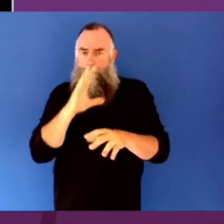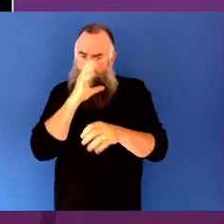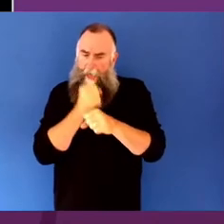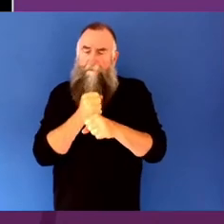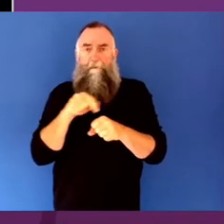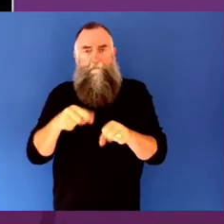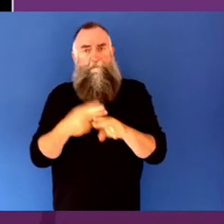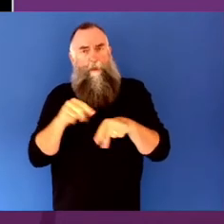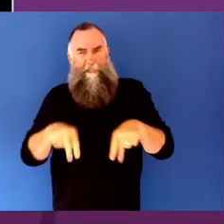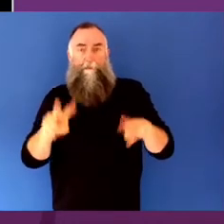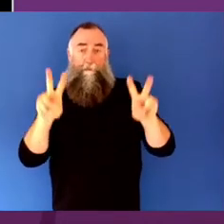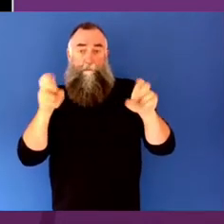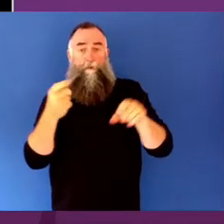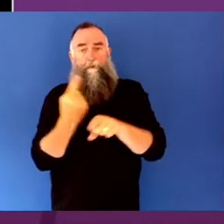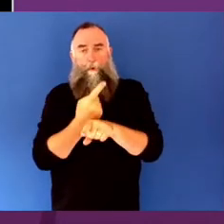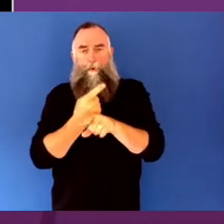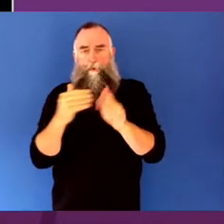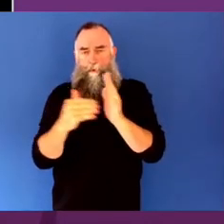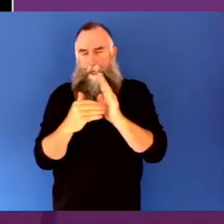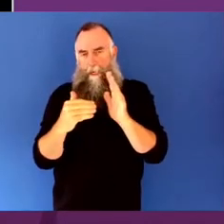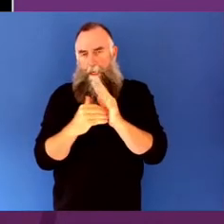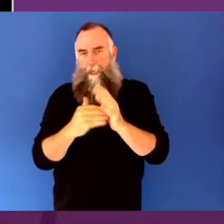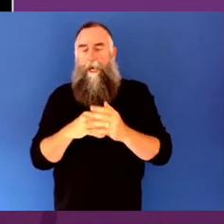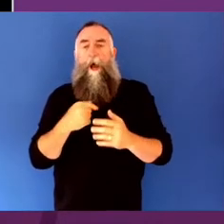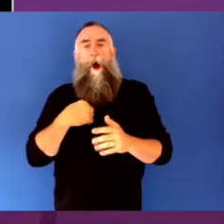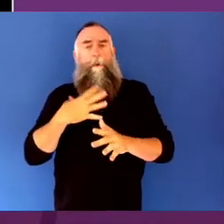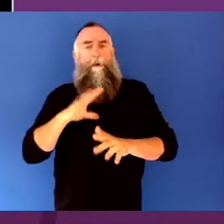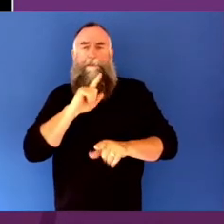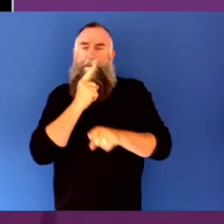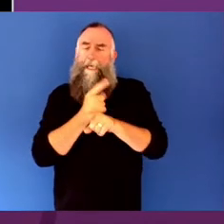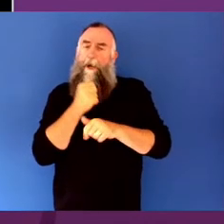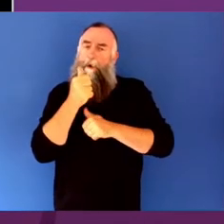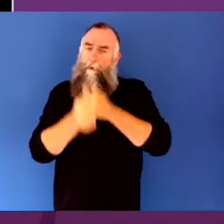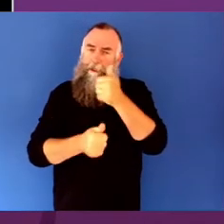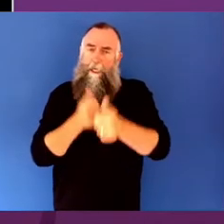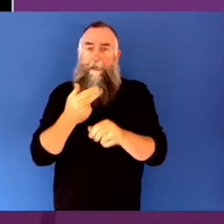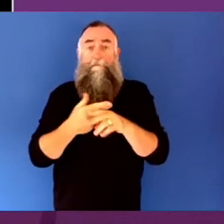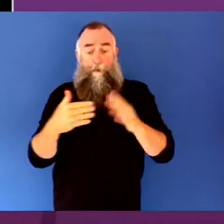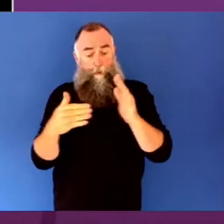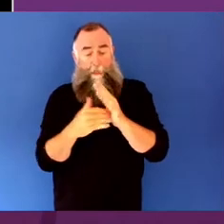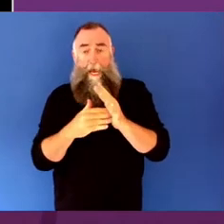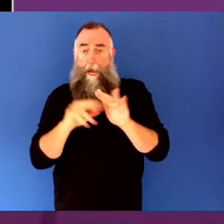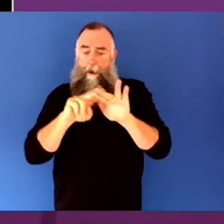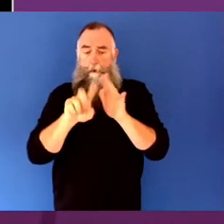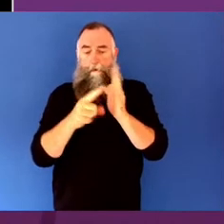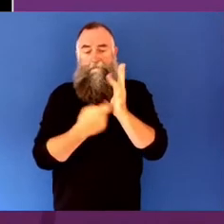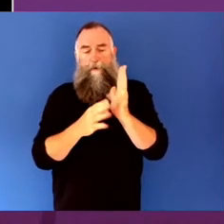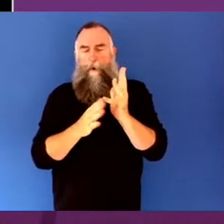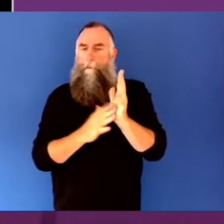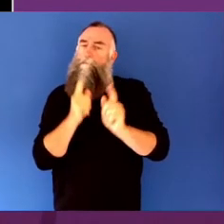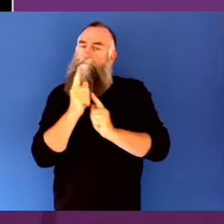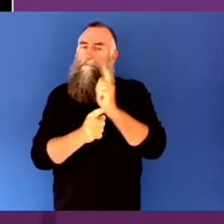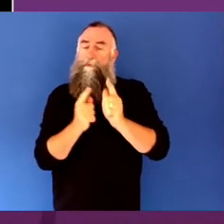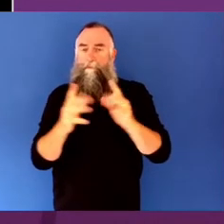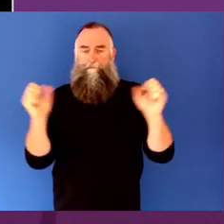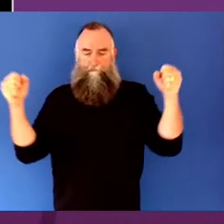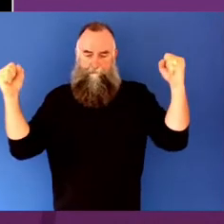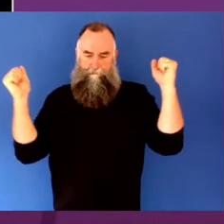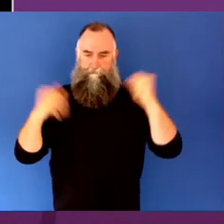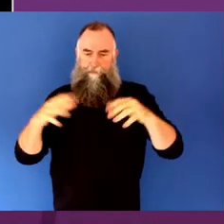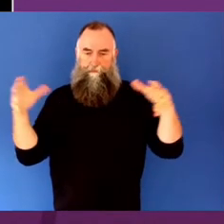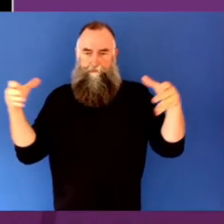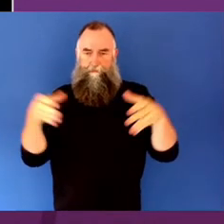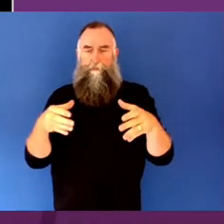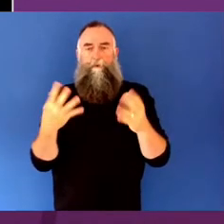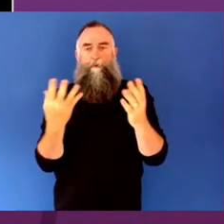We know that mental health is a significant challenge for Australians. One in five